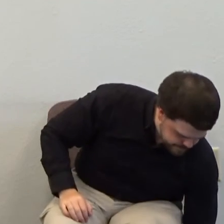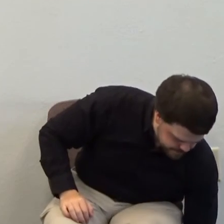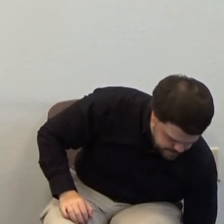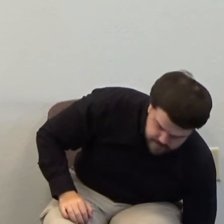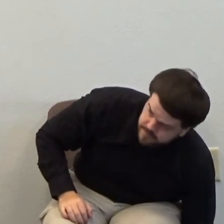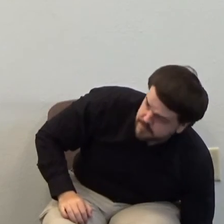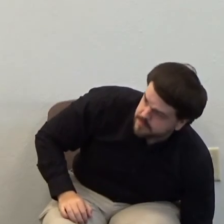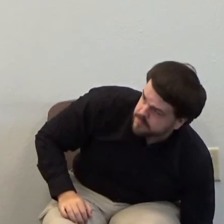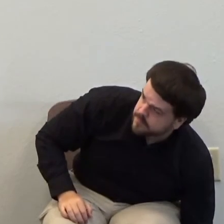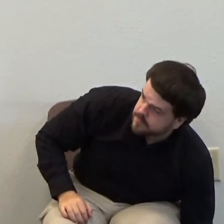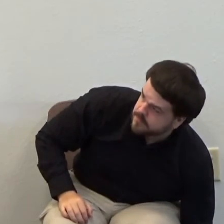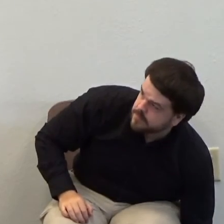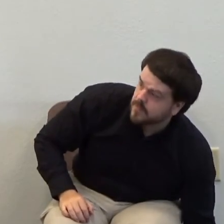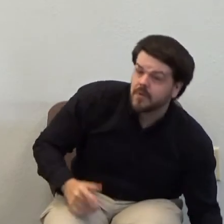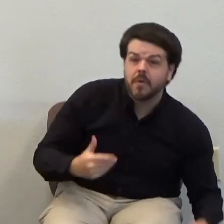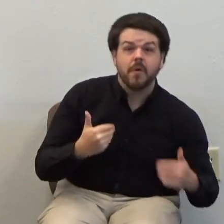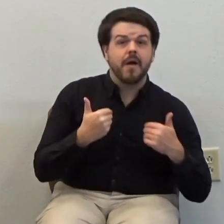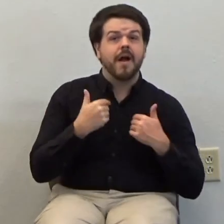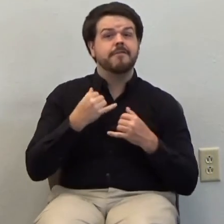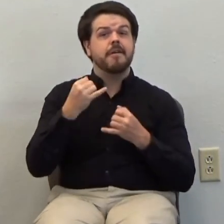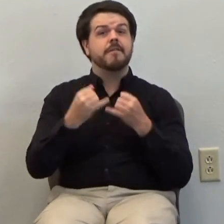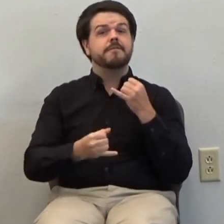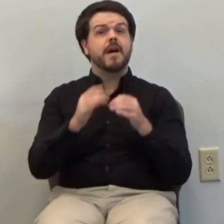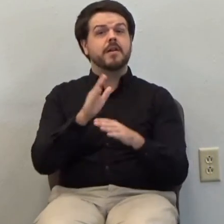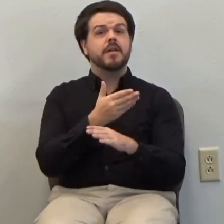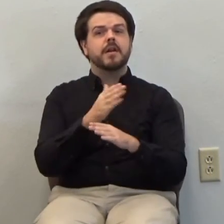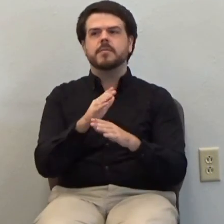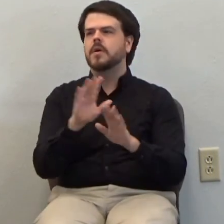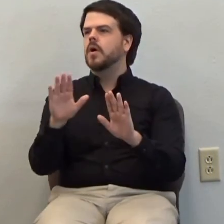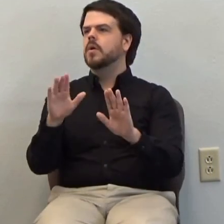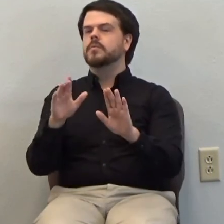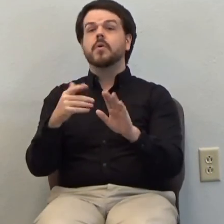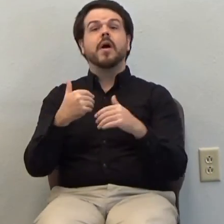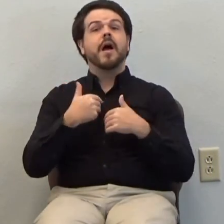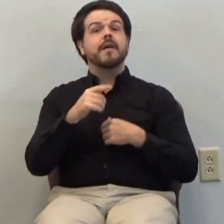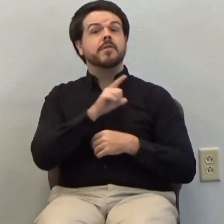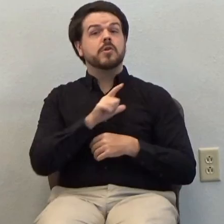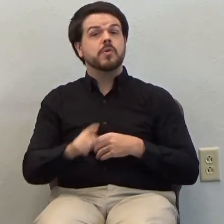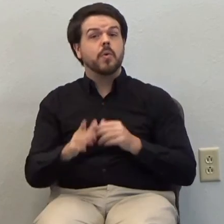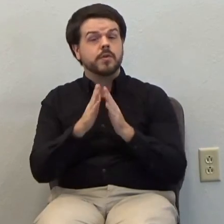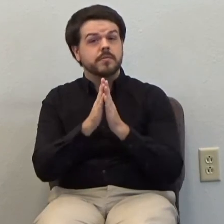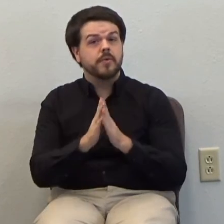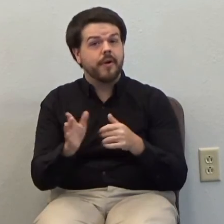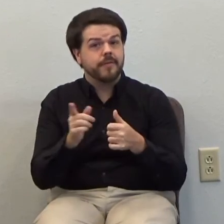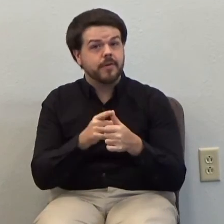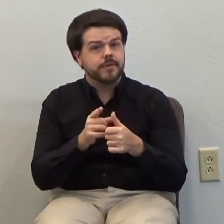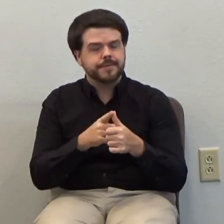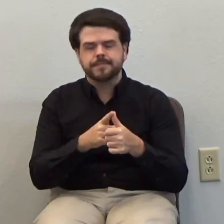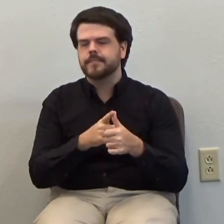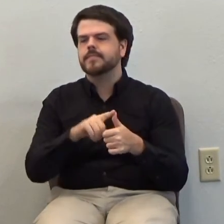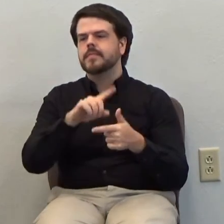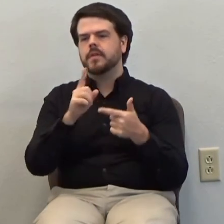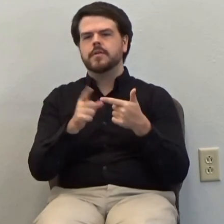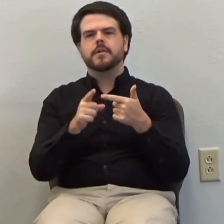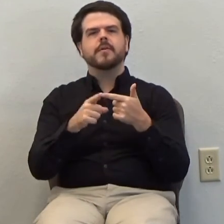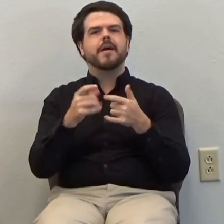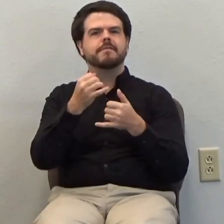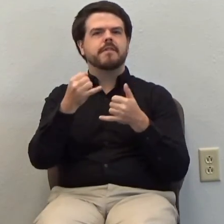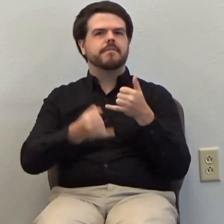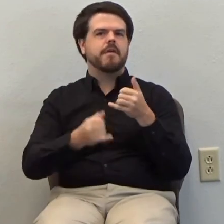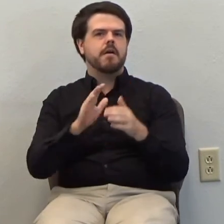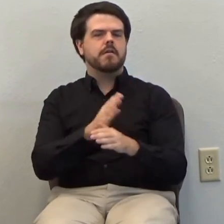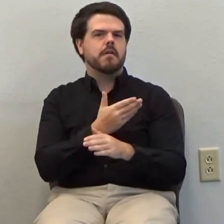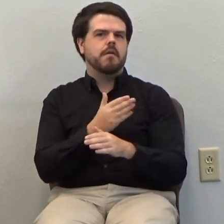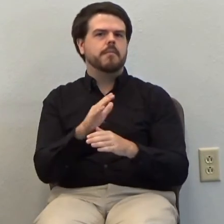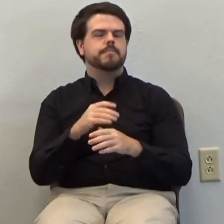we will have our closing hymn a bigger part and we will have the Lord's prayer first and then we will have our closing song